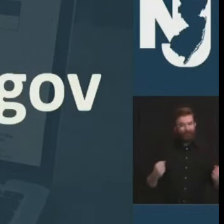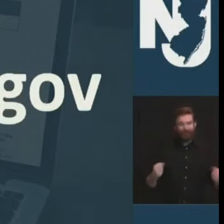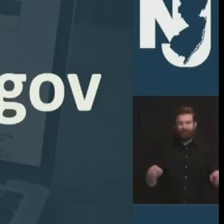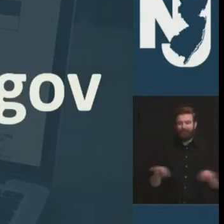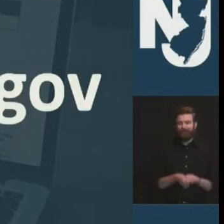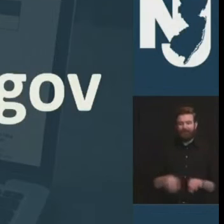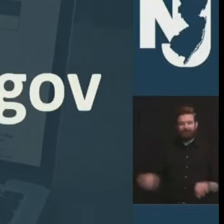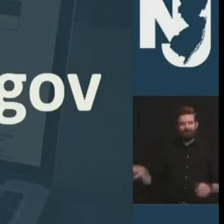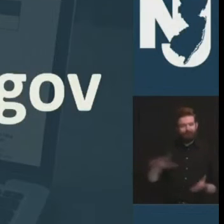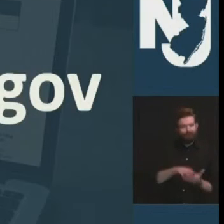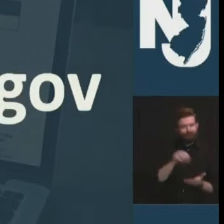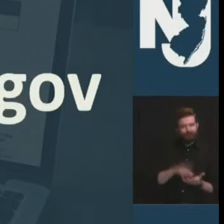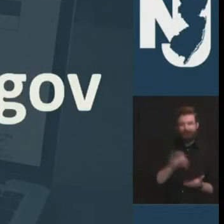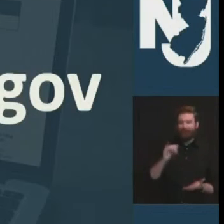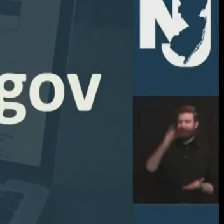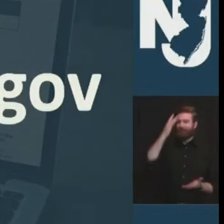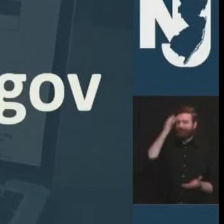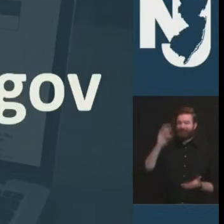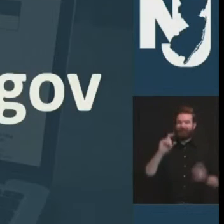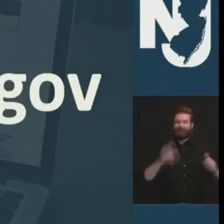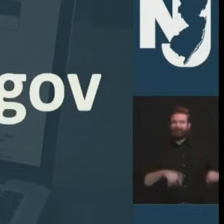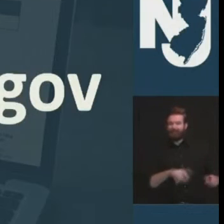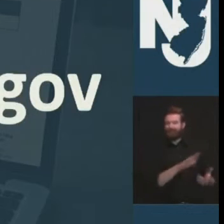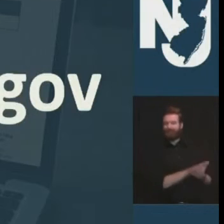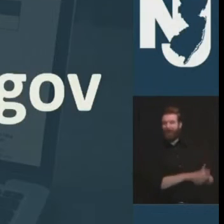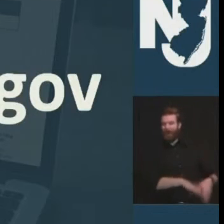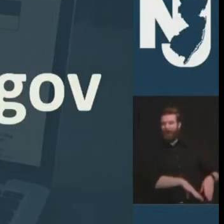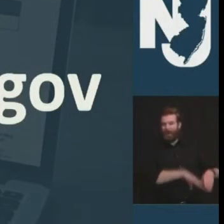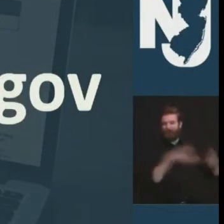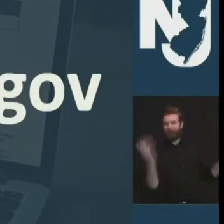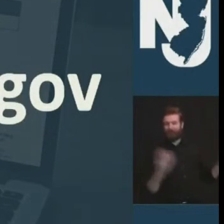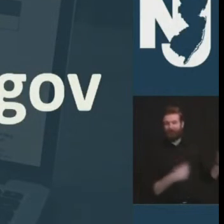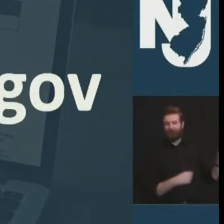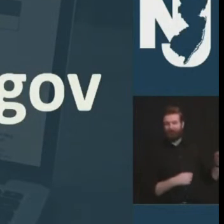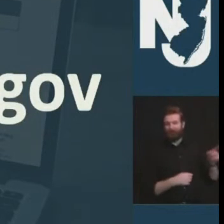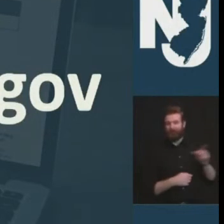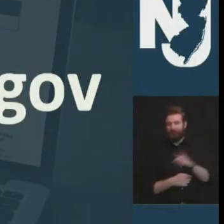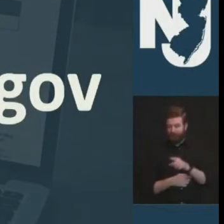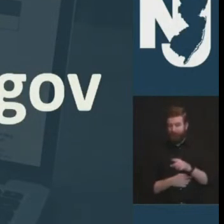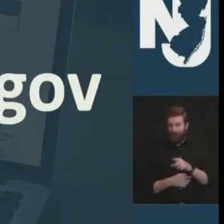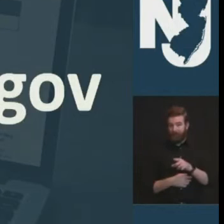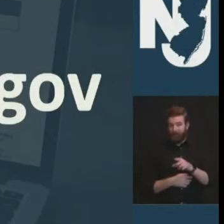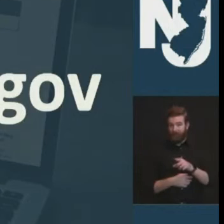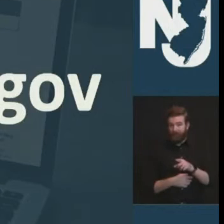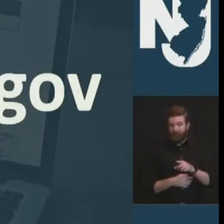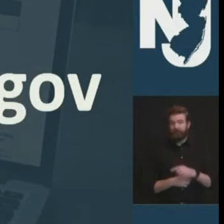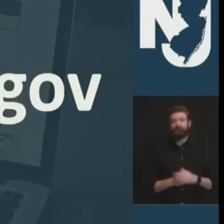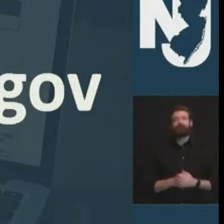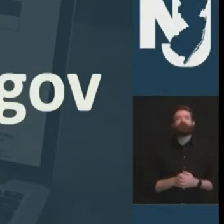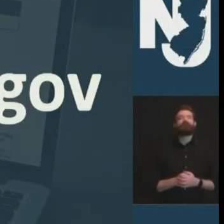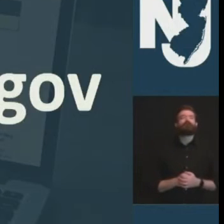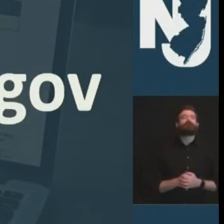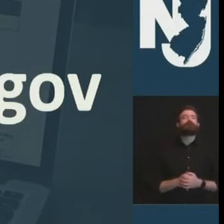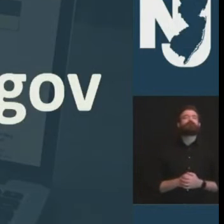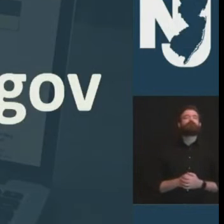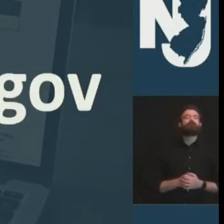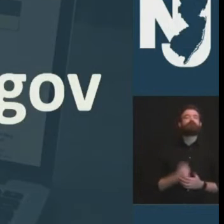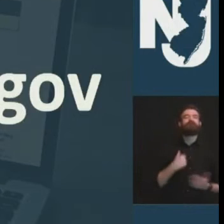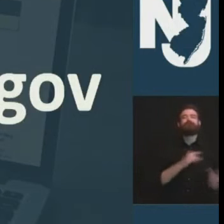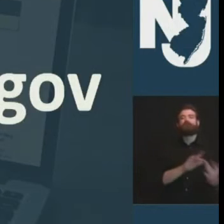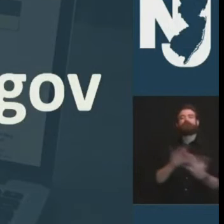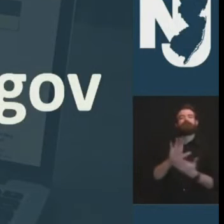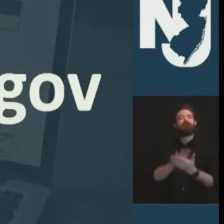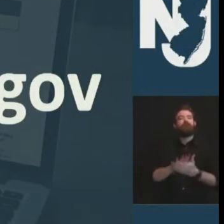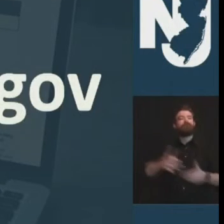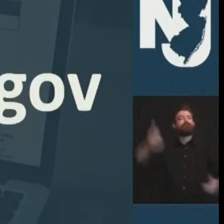the metrics within our schools and we continue to work alongside our district leaders educators and others to ensure that our schools can remain